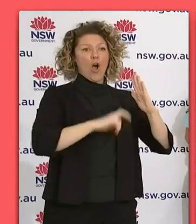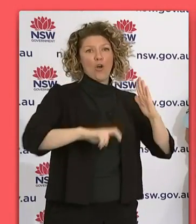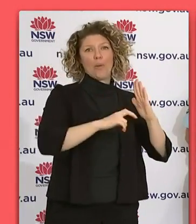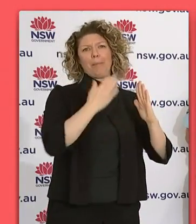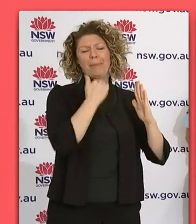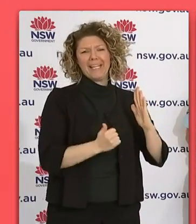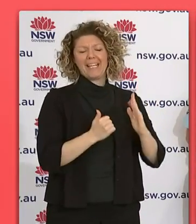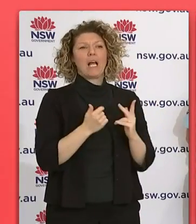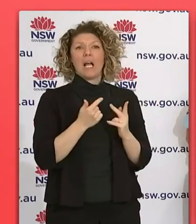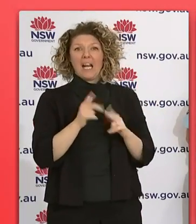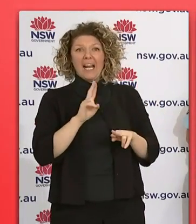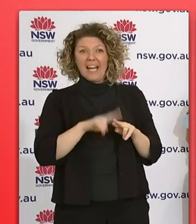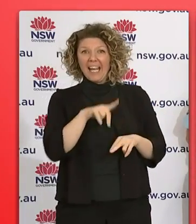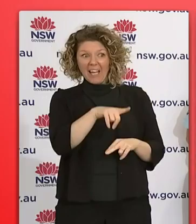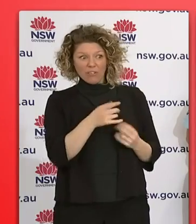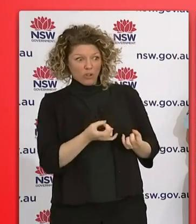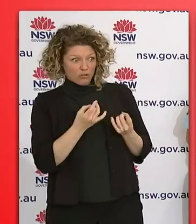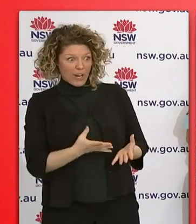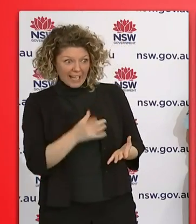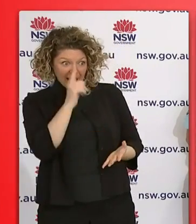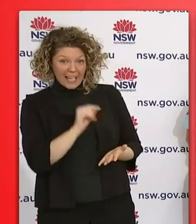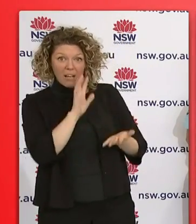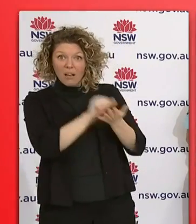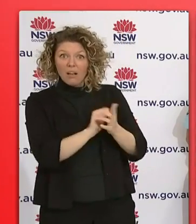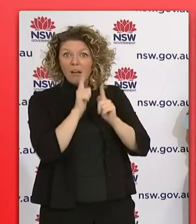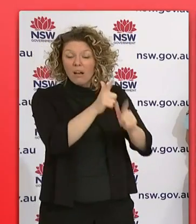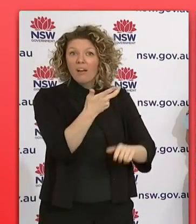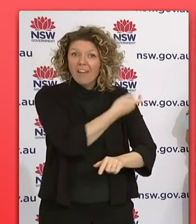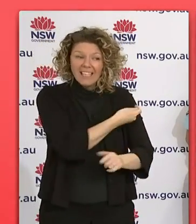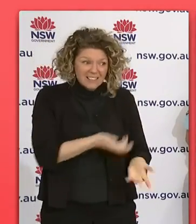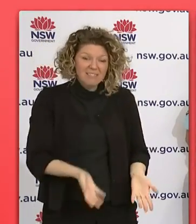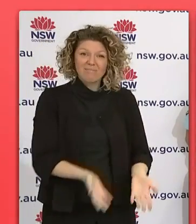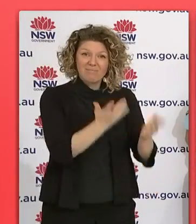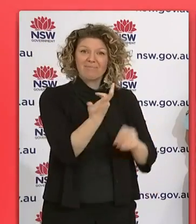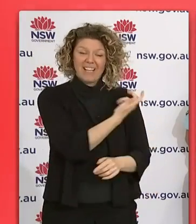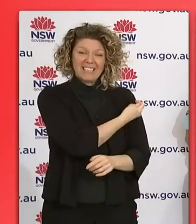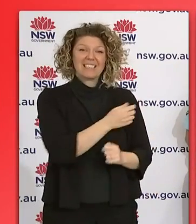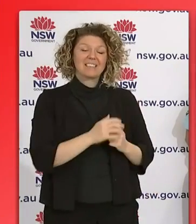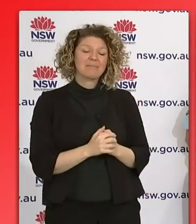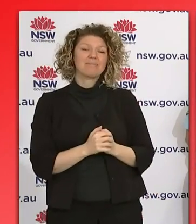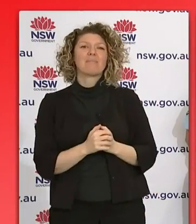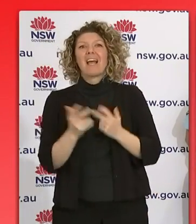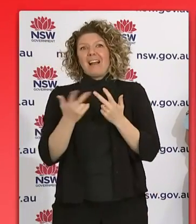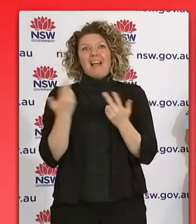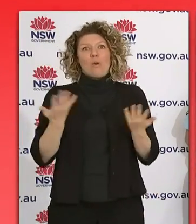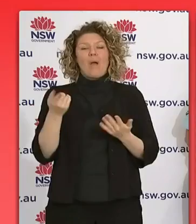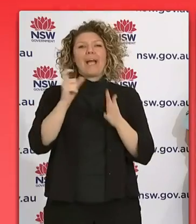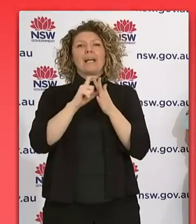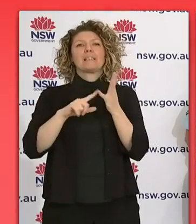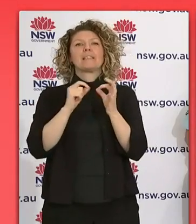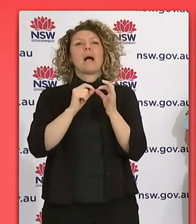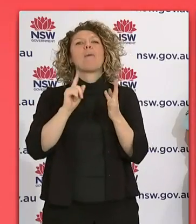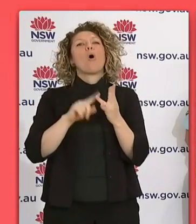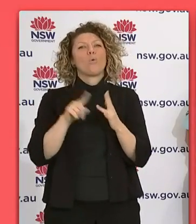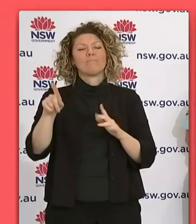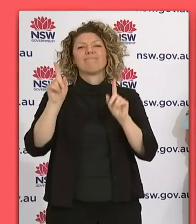they don't have symptoms, to come forward and get vaccinated. Unfortunately, also around the Dubbo region, Dubbo and western New South Wales is